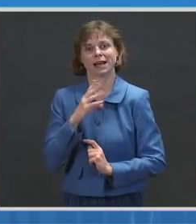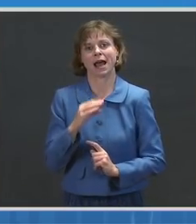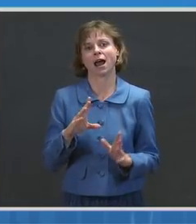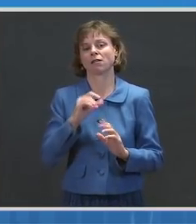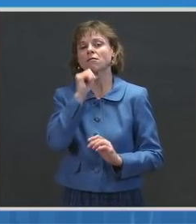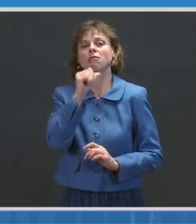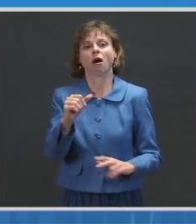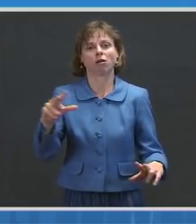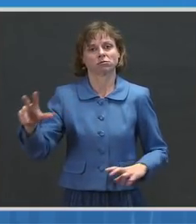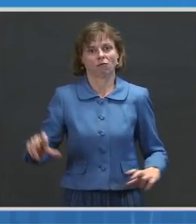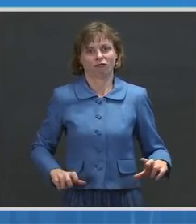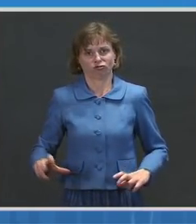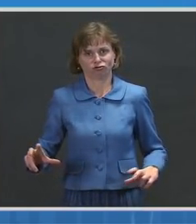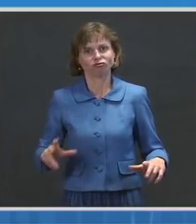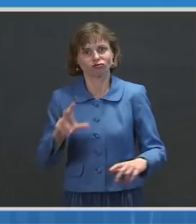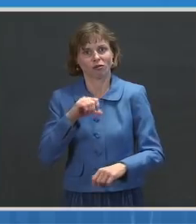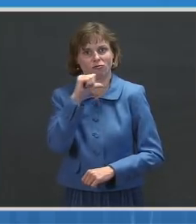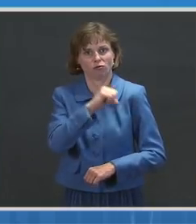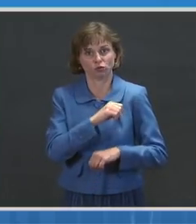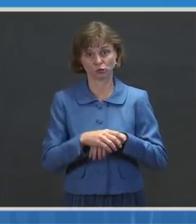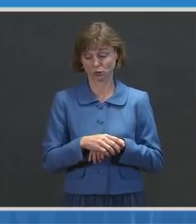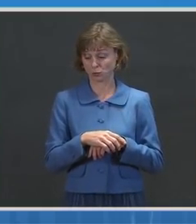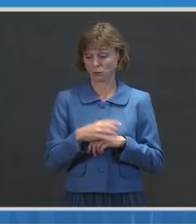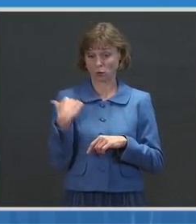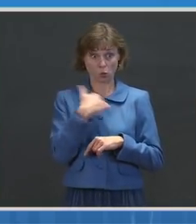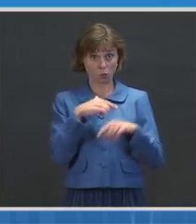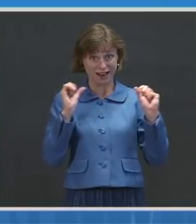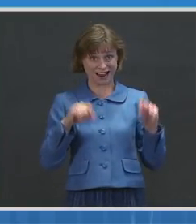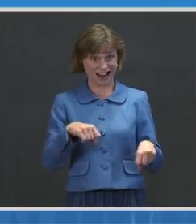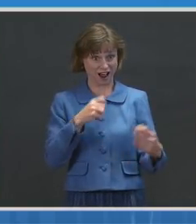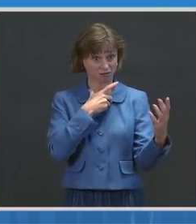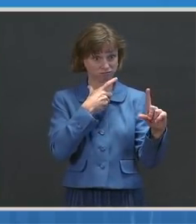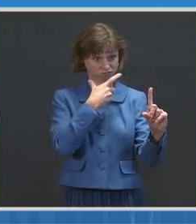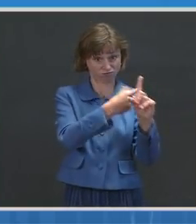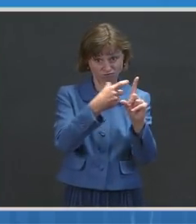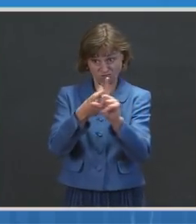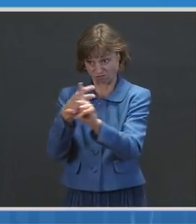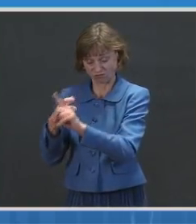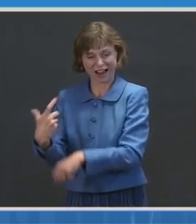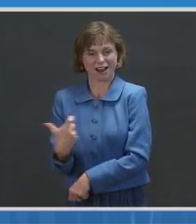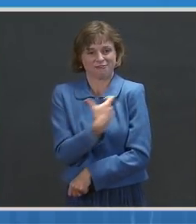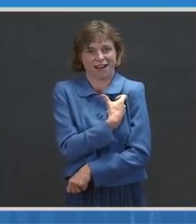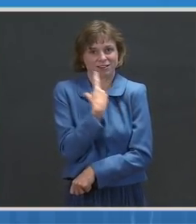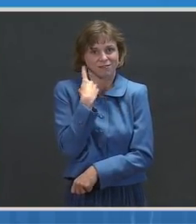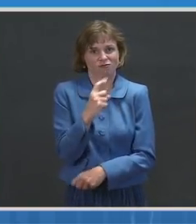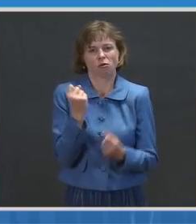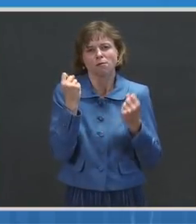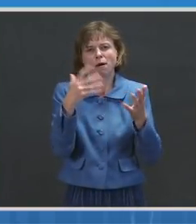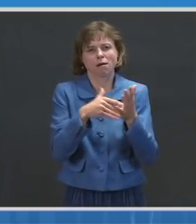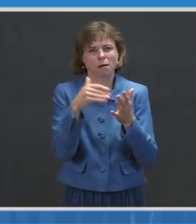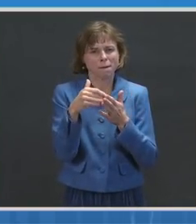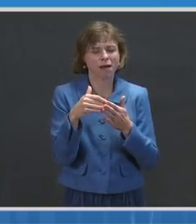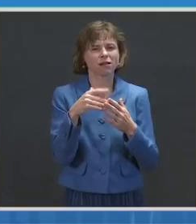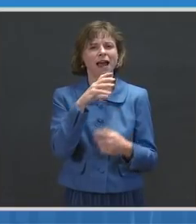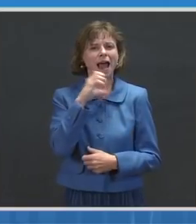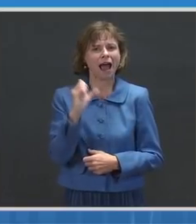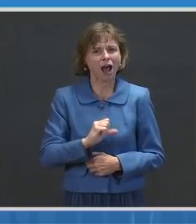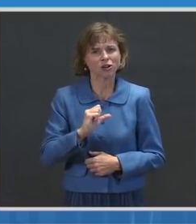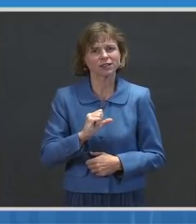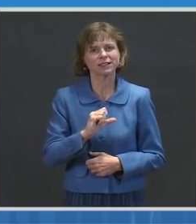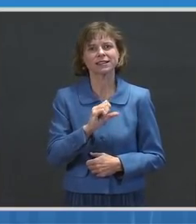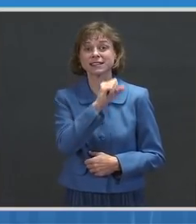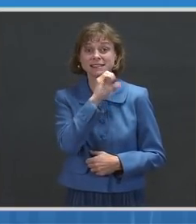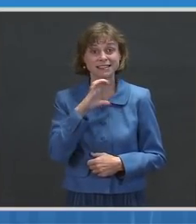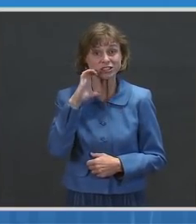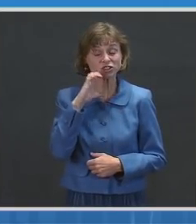Because our ability to vaccinate millions of the elderly, seniors, and healthcare workers is a testament to a society